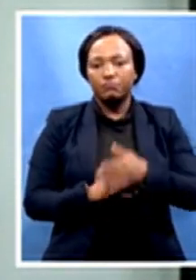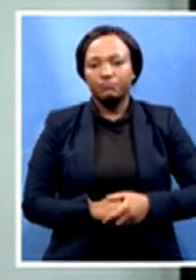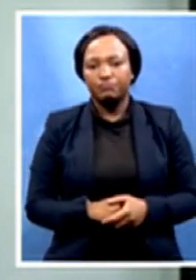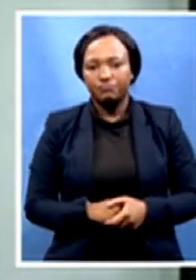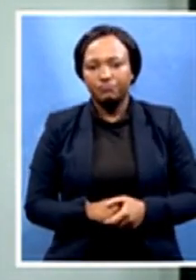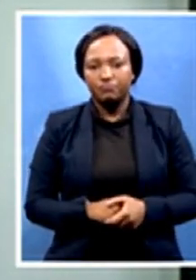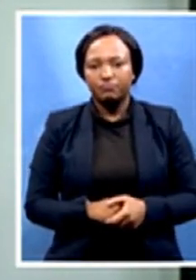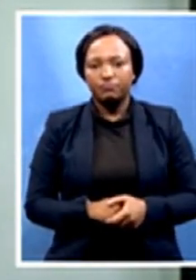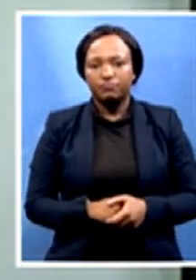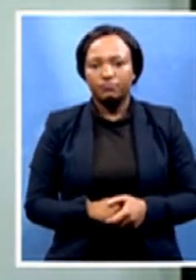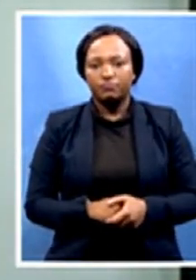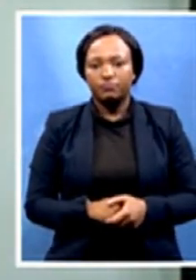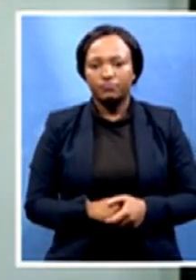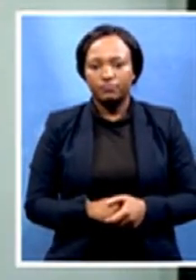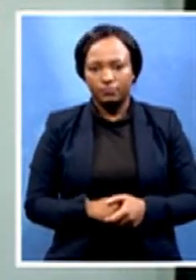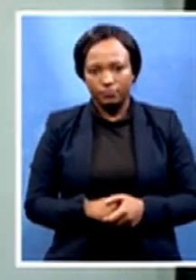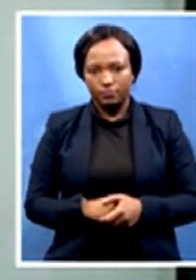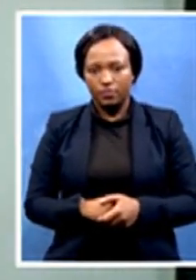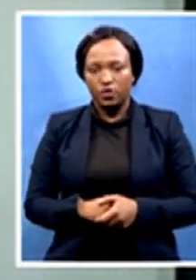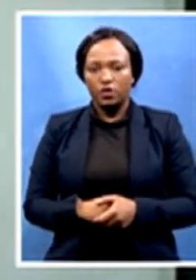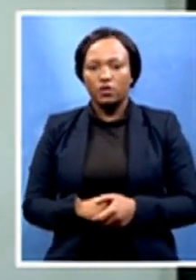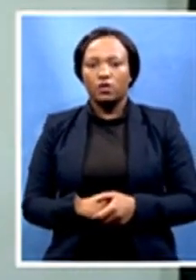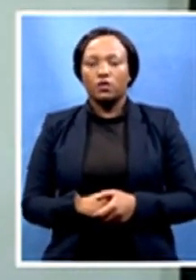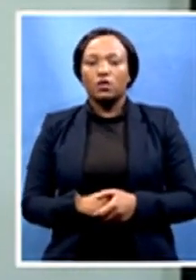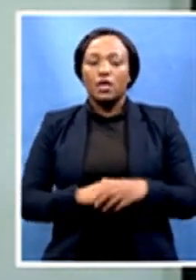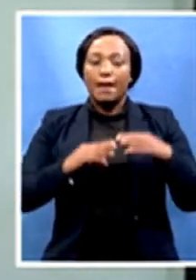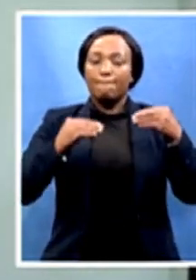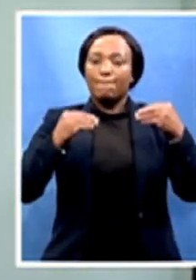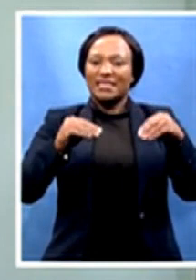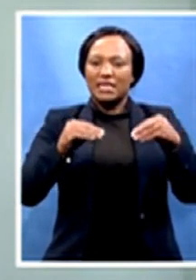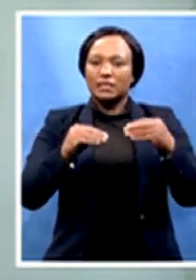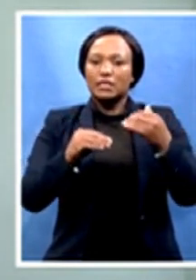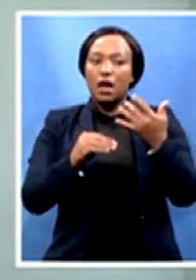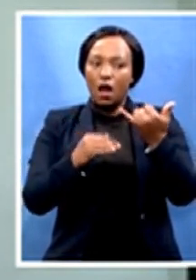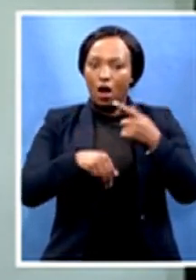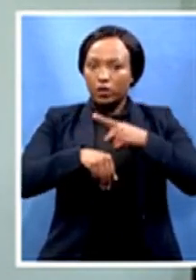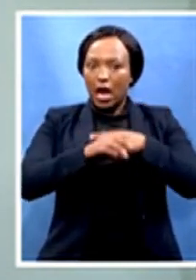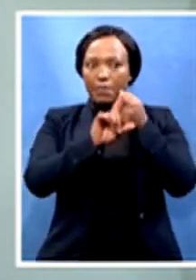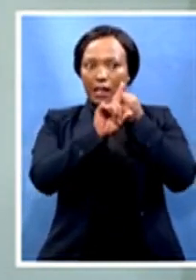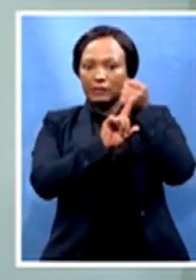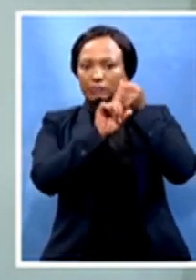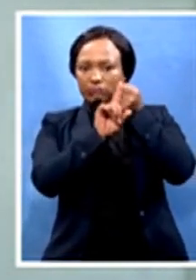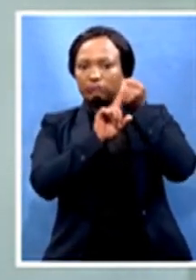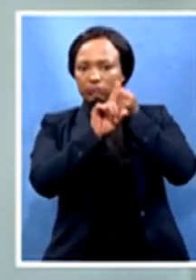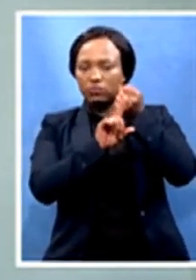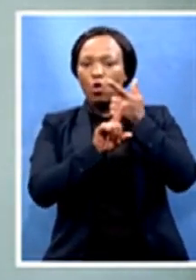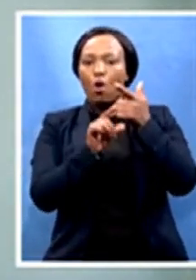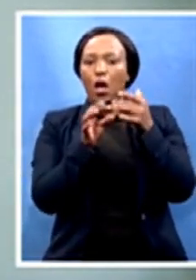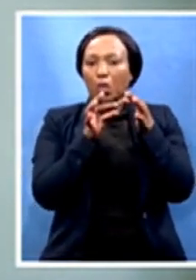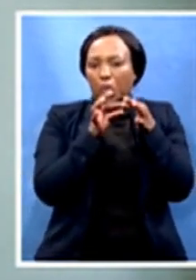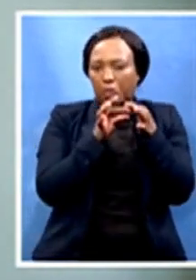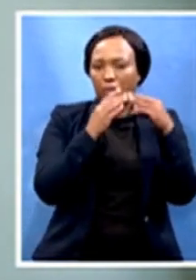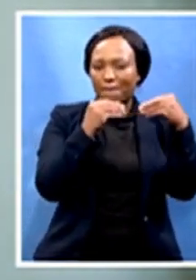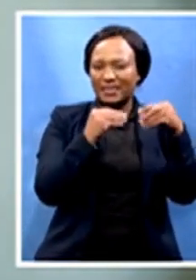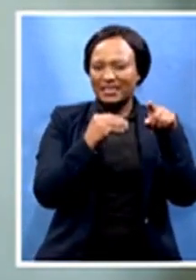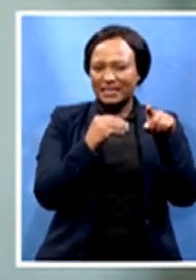Exciting times for businesses here in the Eastern Cape, particularly the small ones, the informal ones, where a sum of R14 million